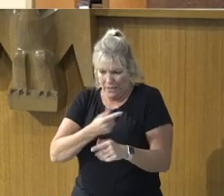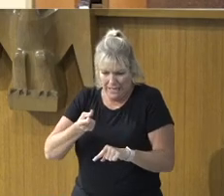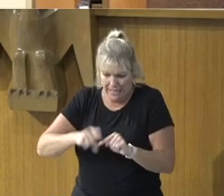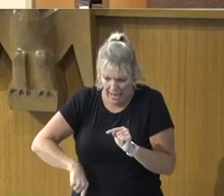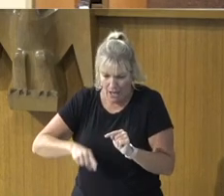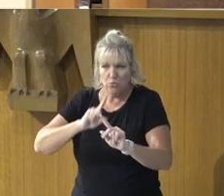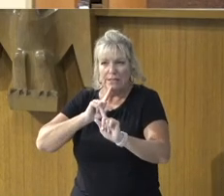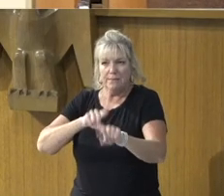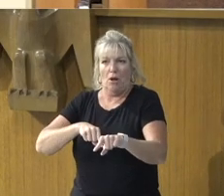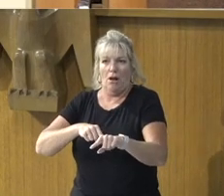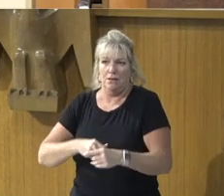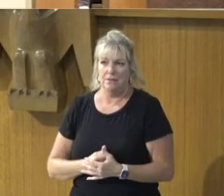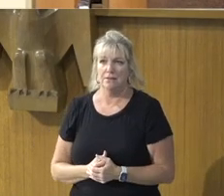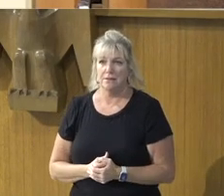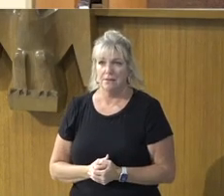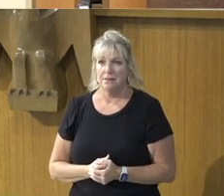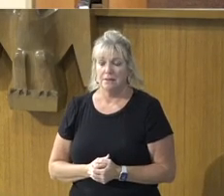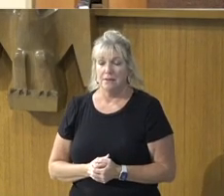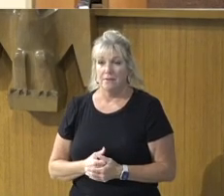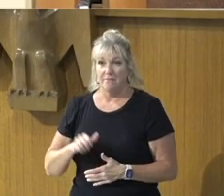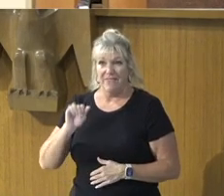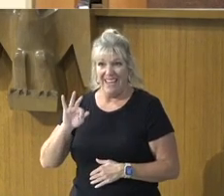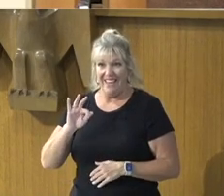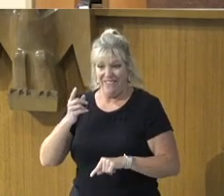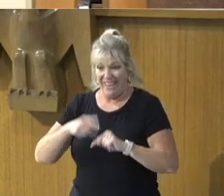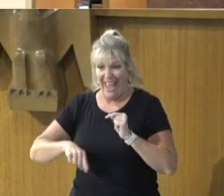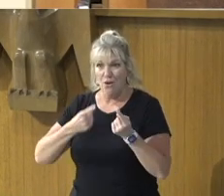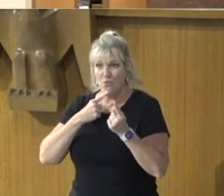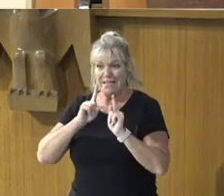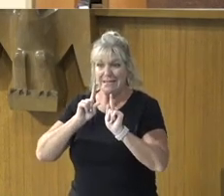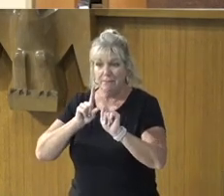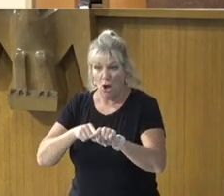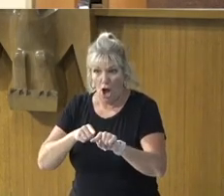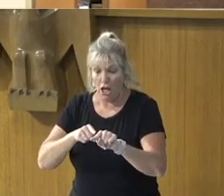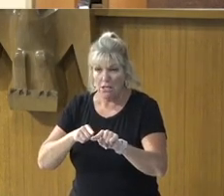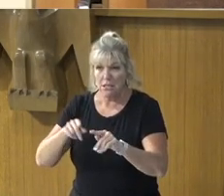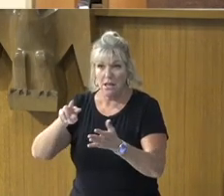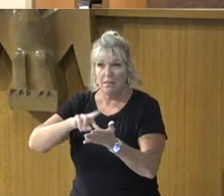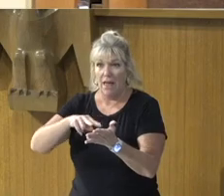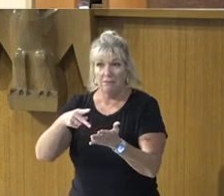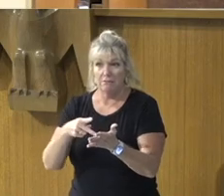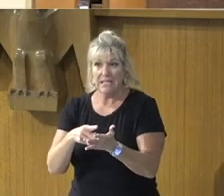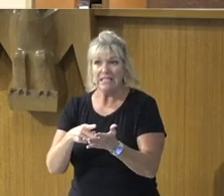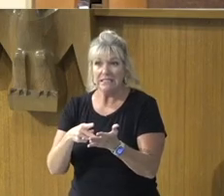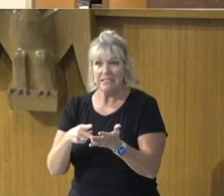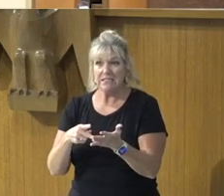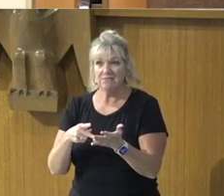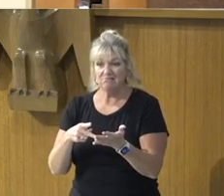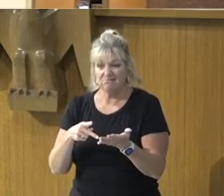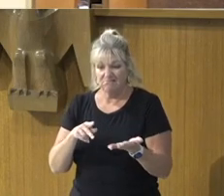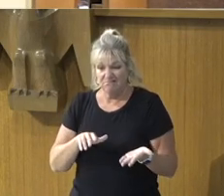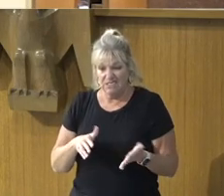respond, And if one can't, Respond to others, Then one is, Truly dead,